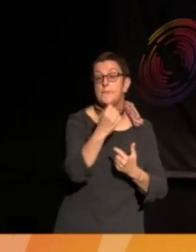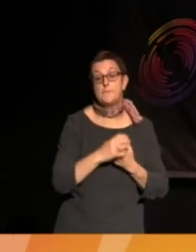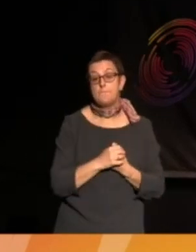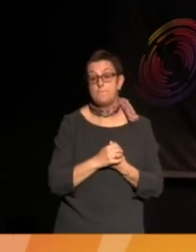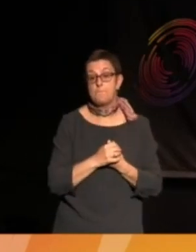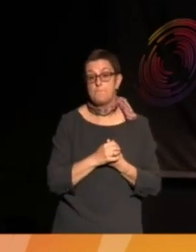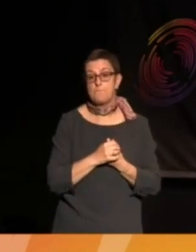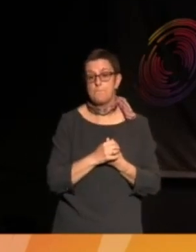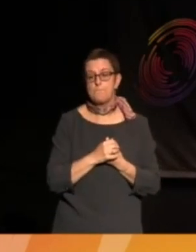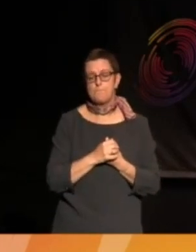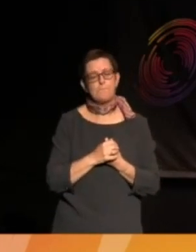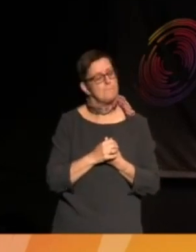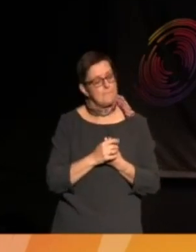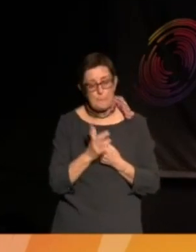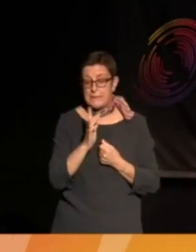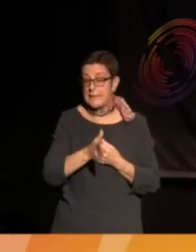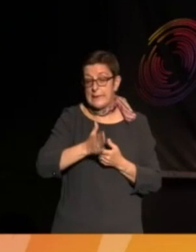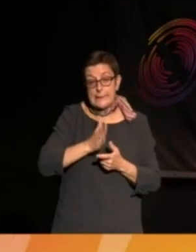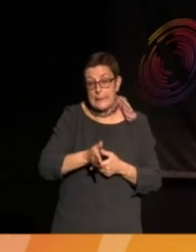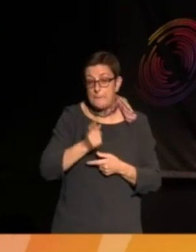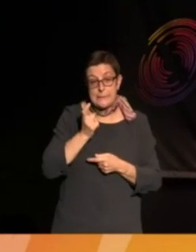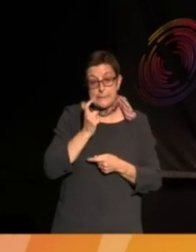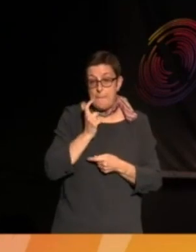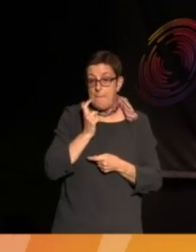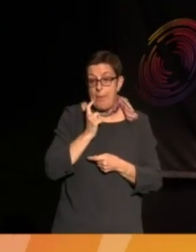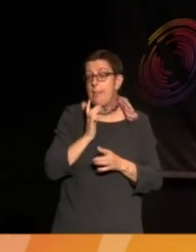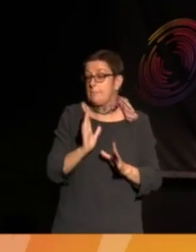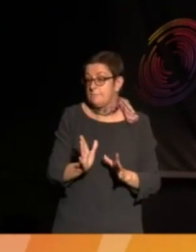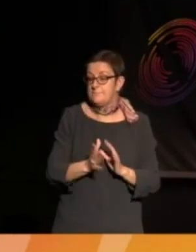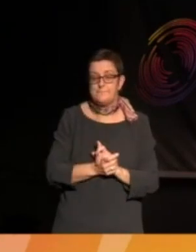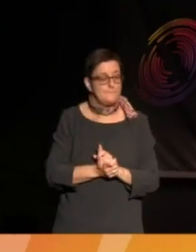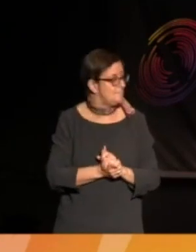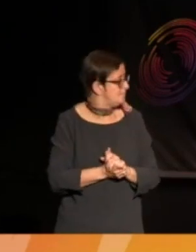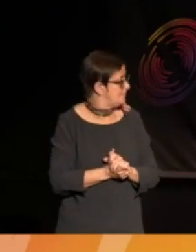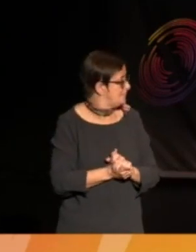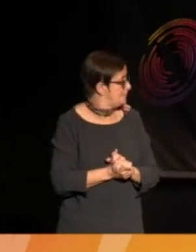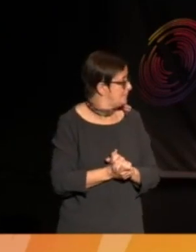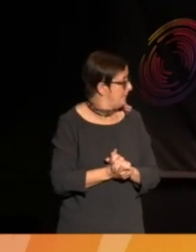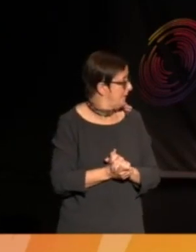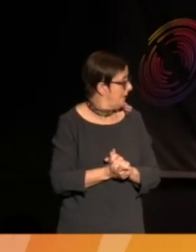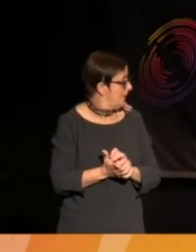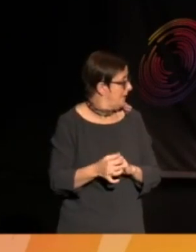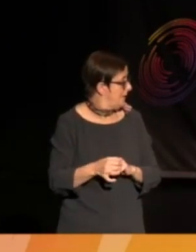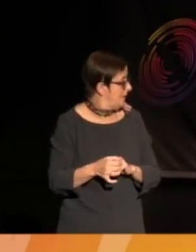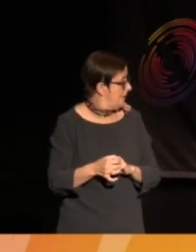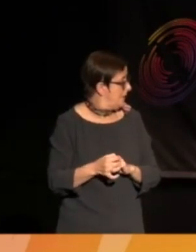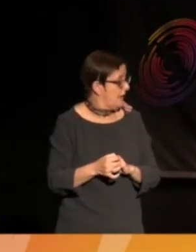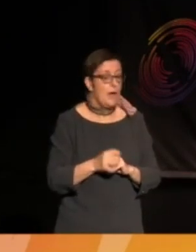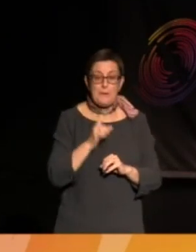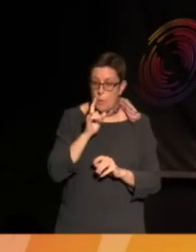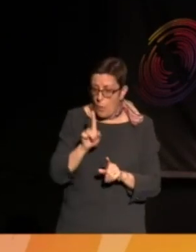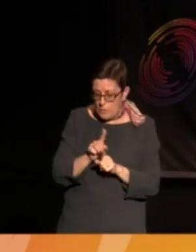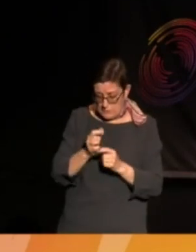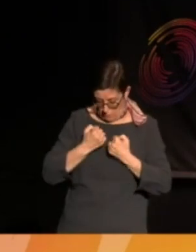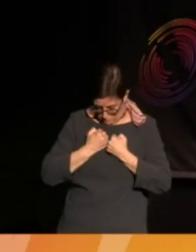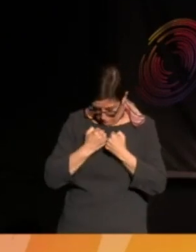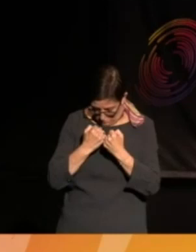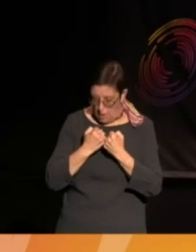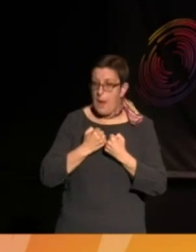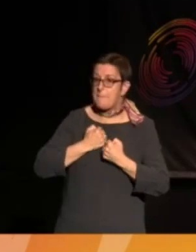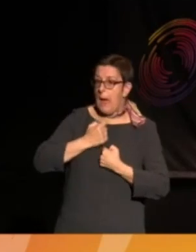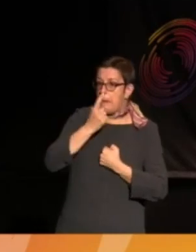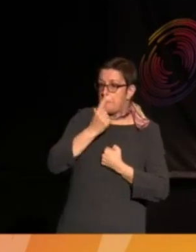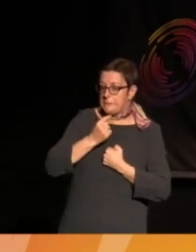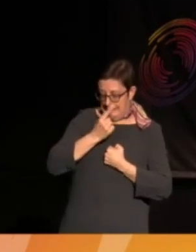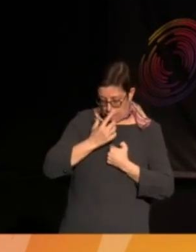mentioned, but, yeah, just keep it simple. I think that, yeah. The idea to fully realize your potential is, you know, that's what your